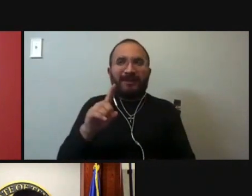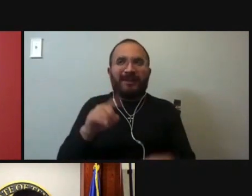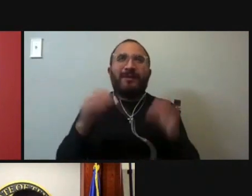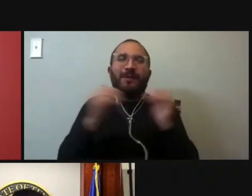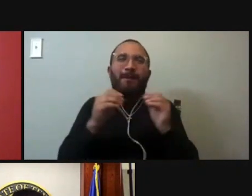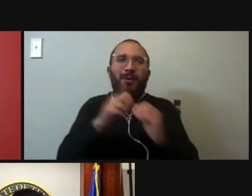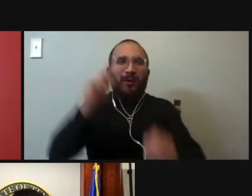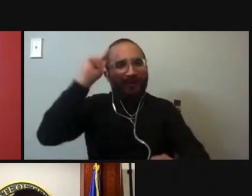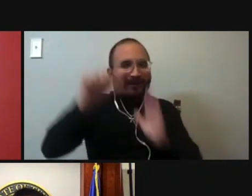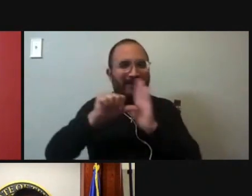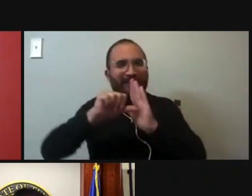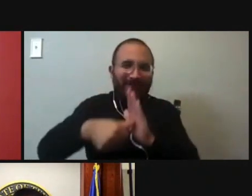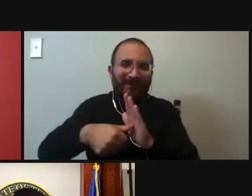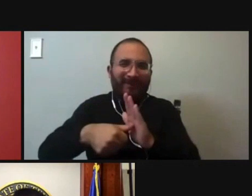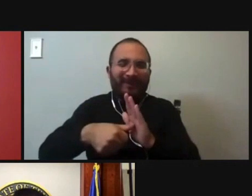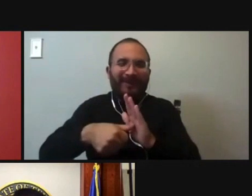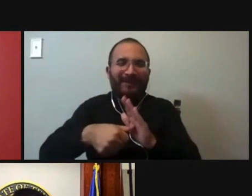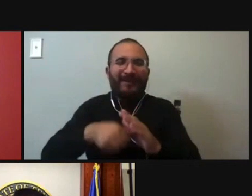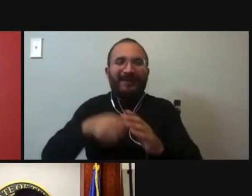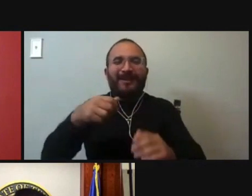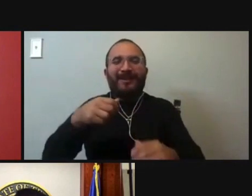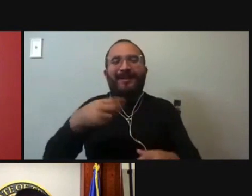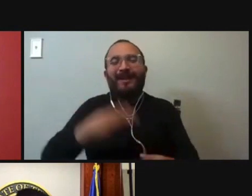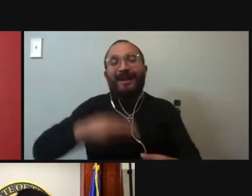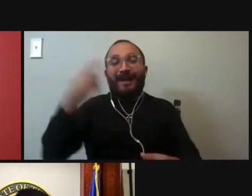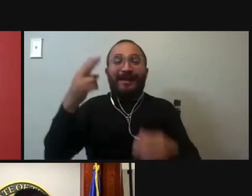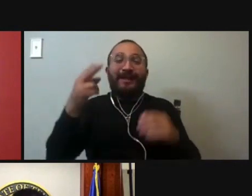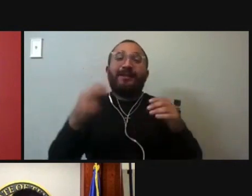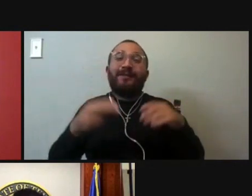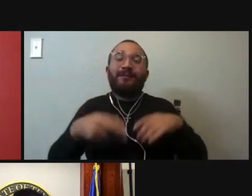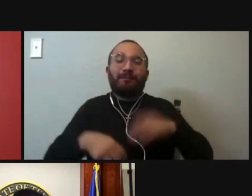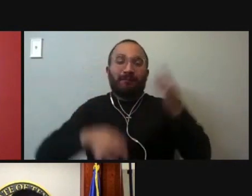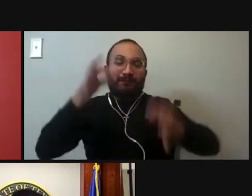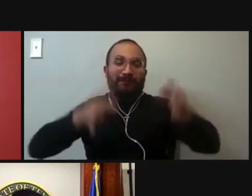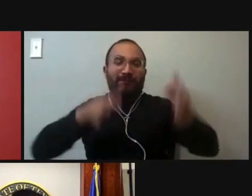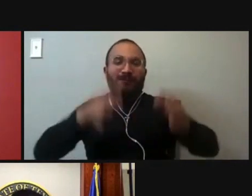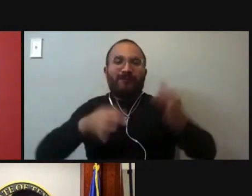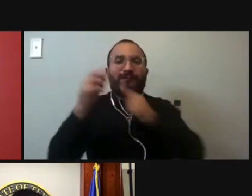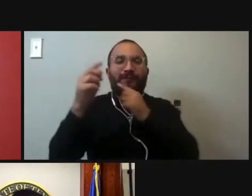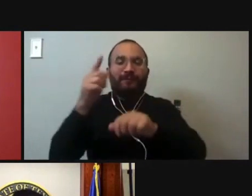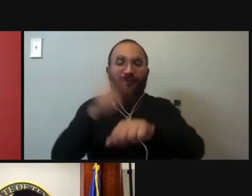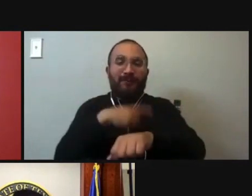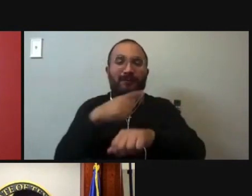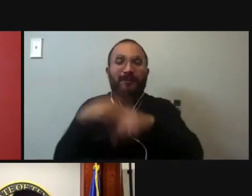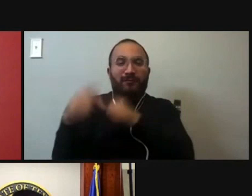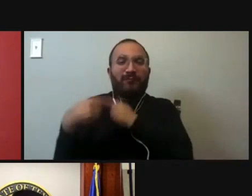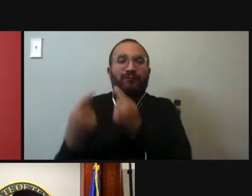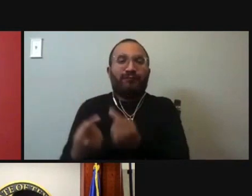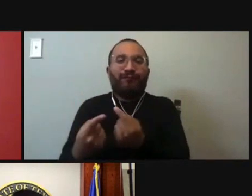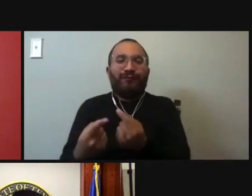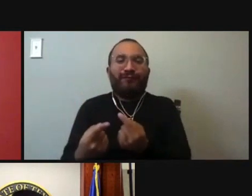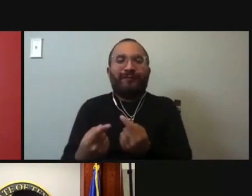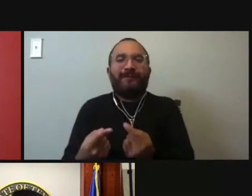right? And our sentiment about the highest court office often trickles down to state and local courts. And so